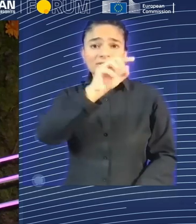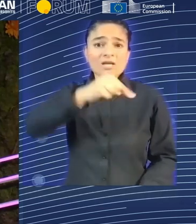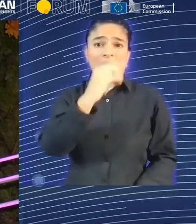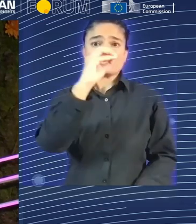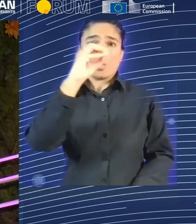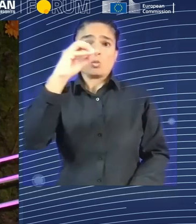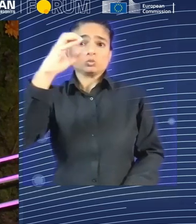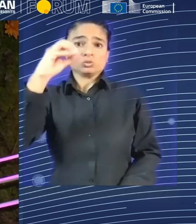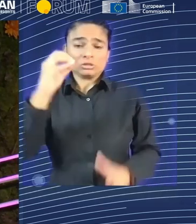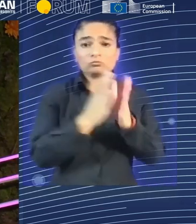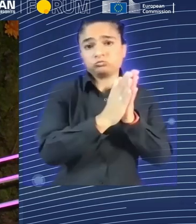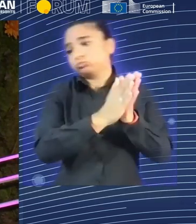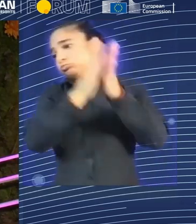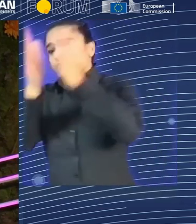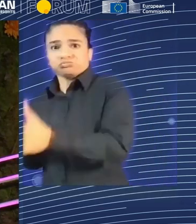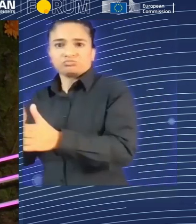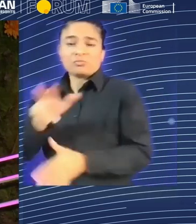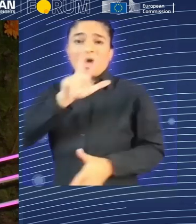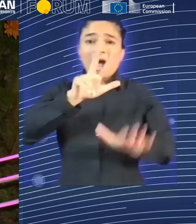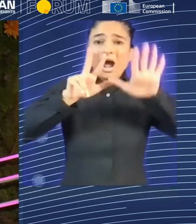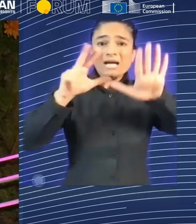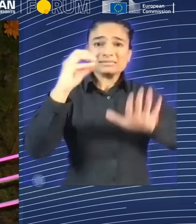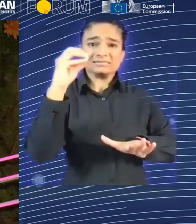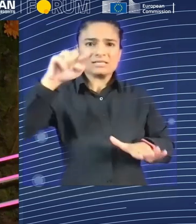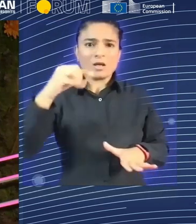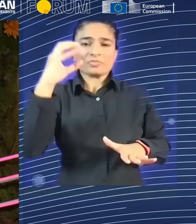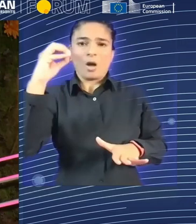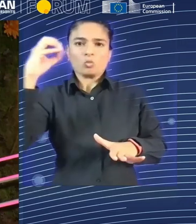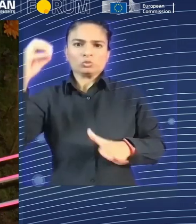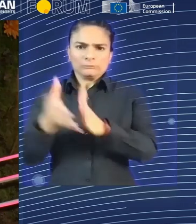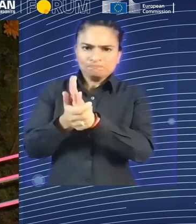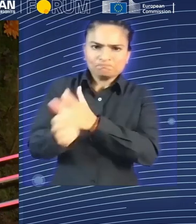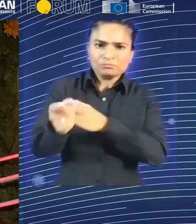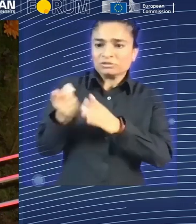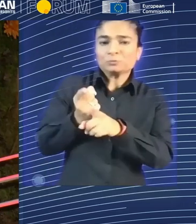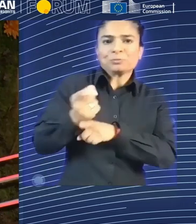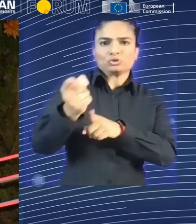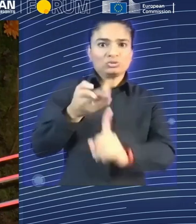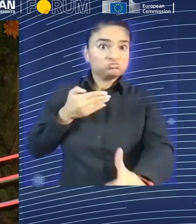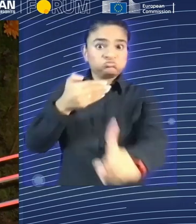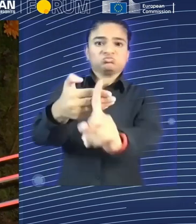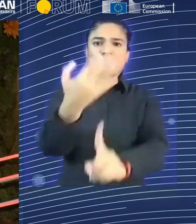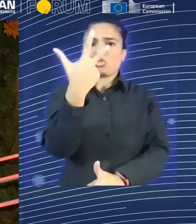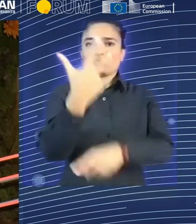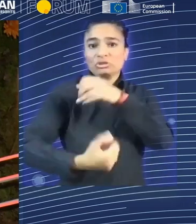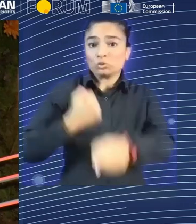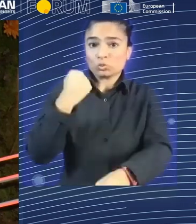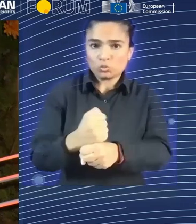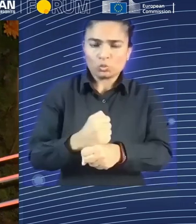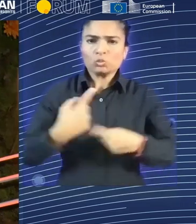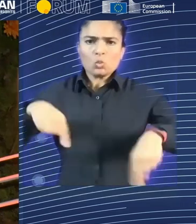which is the upskilling, obviously looking at acquisition, as well as